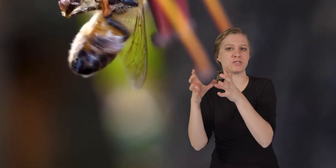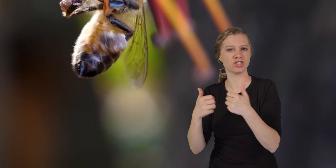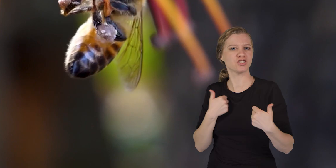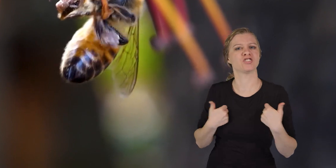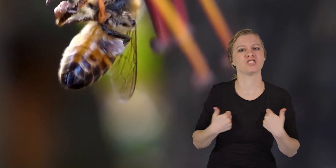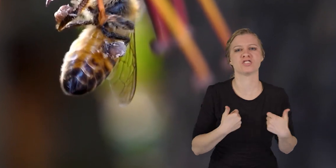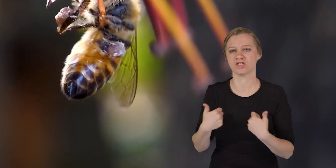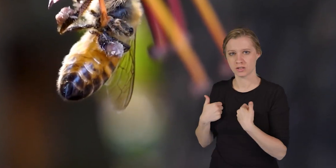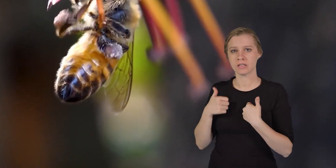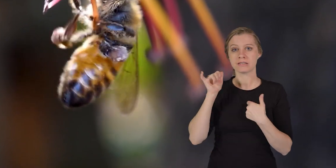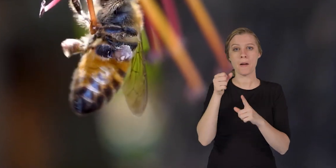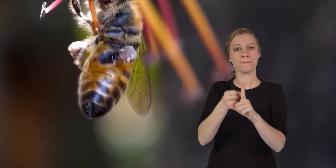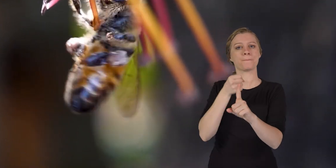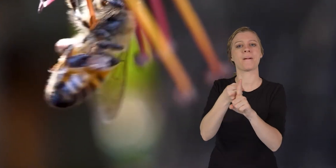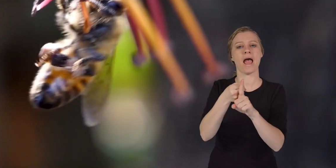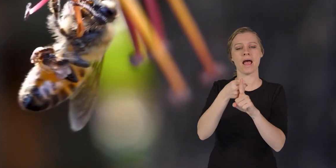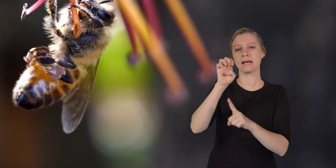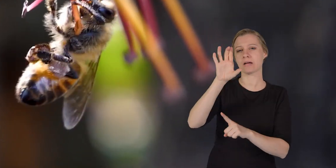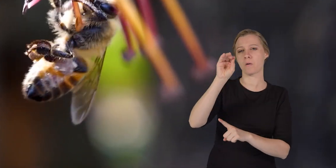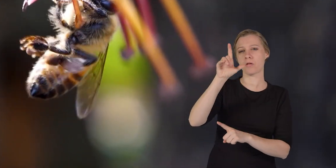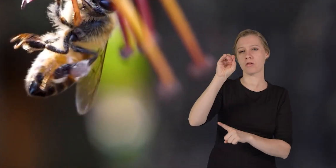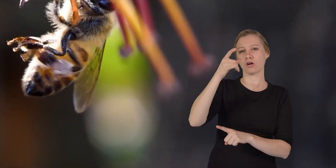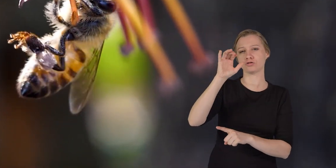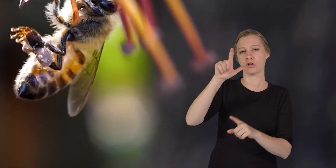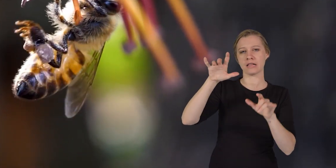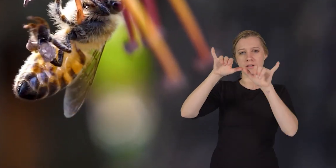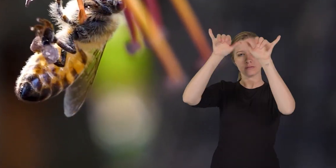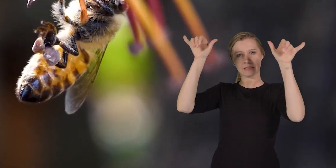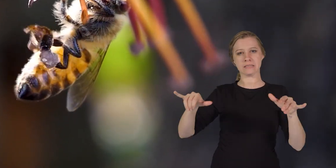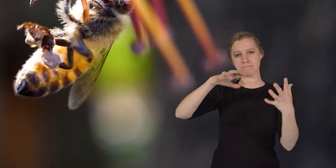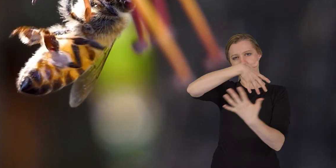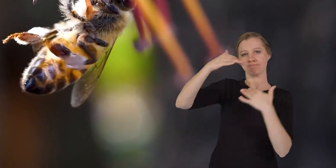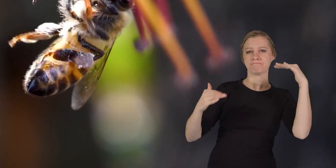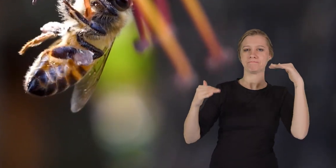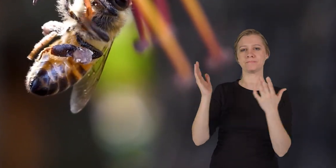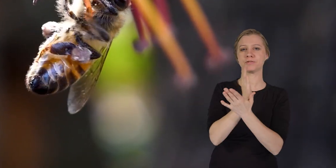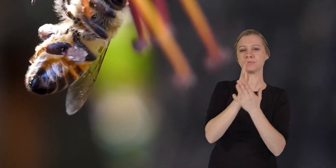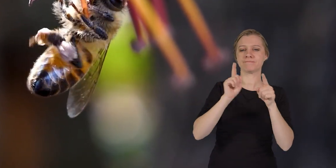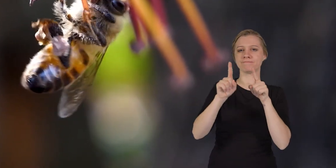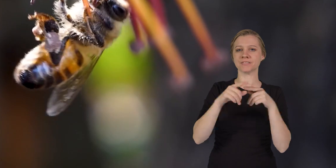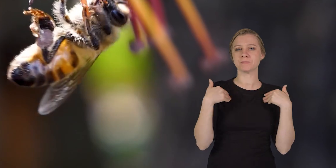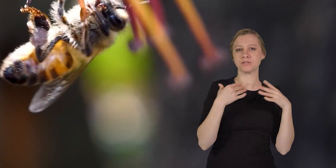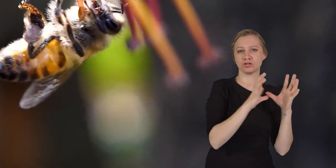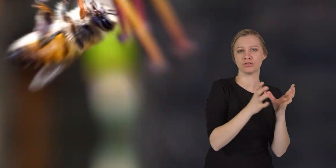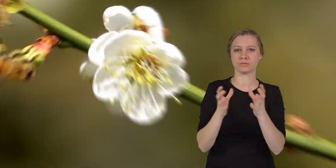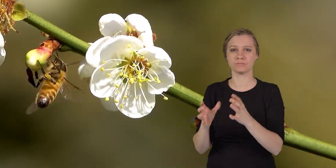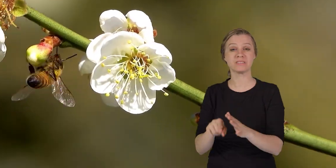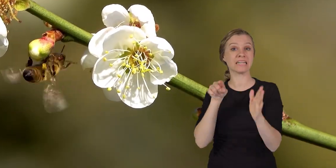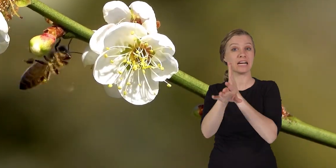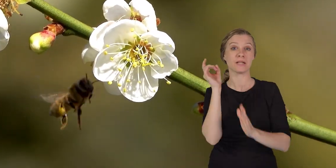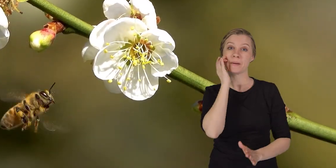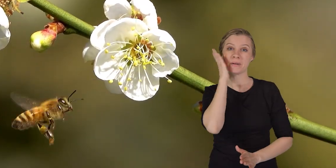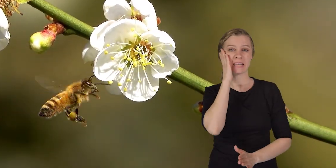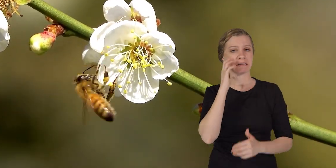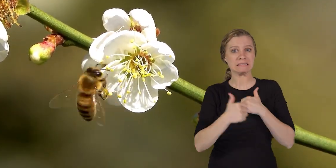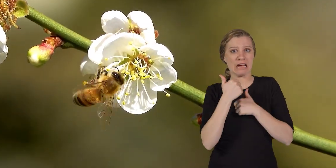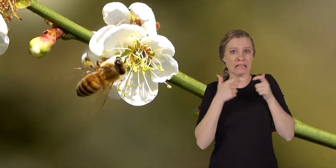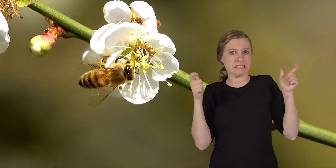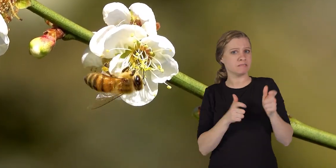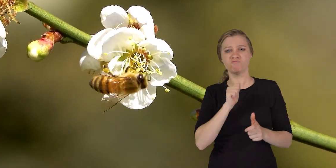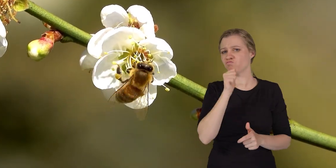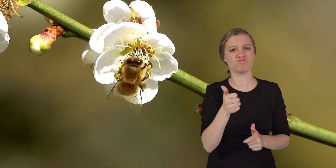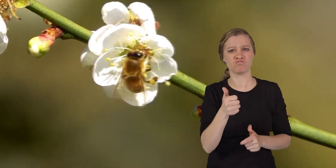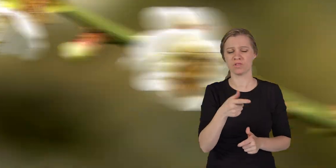toward other bee species, they affect the ecological balance between species. Killer bees are